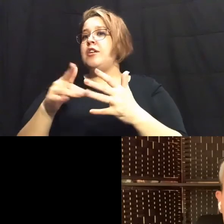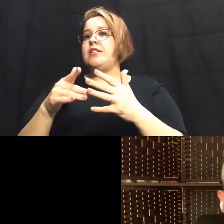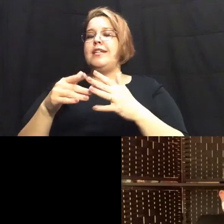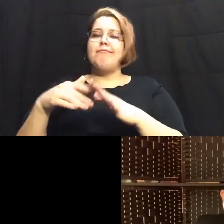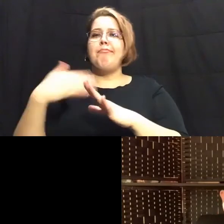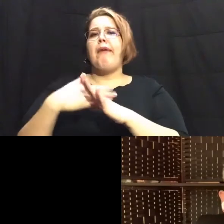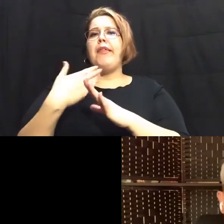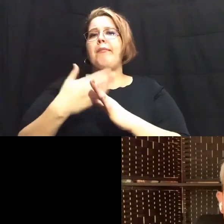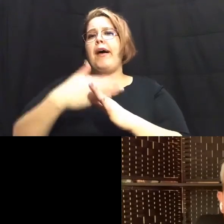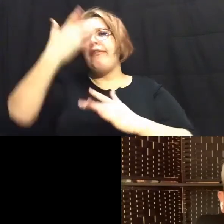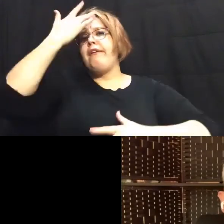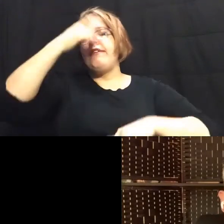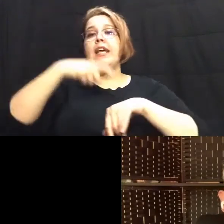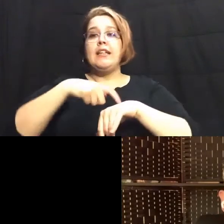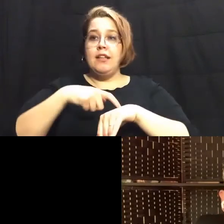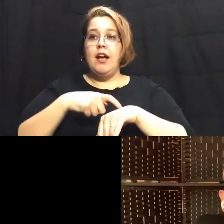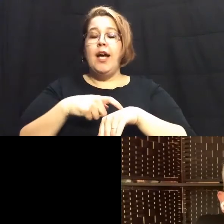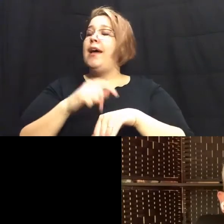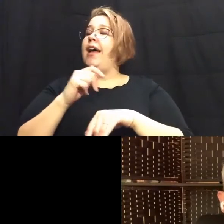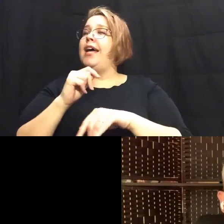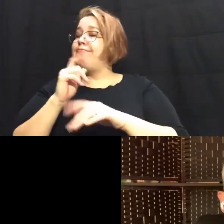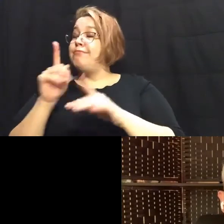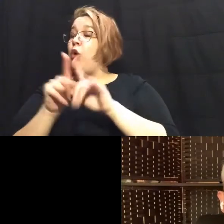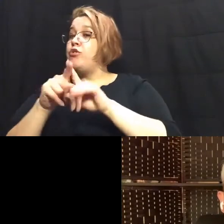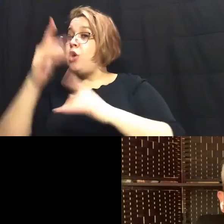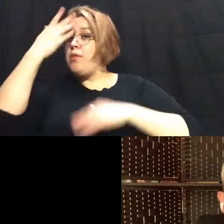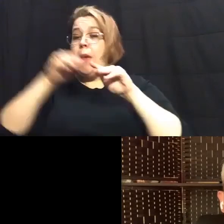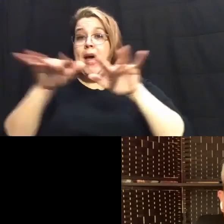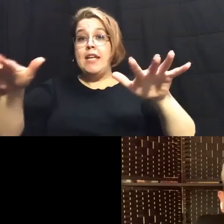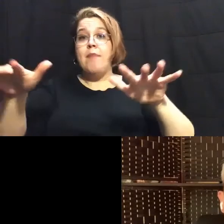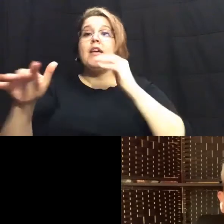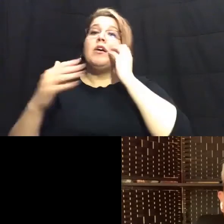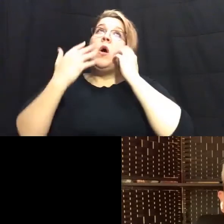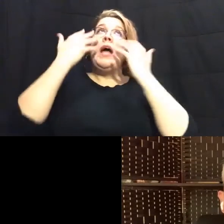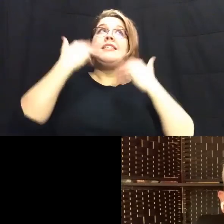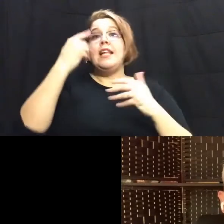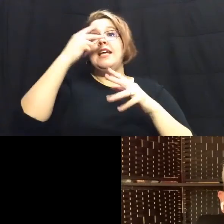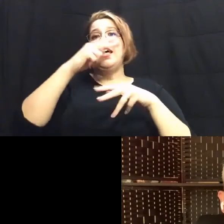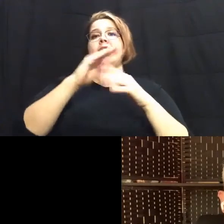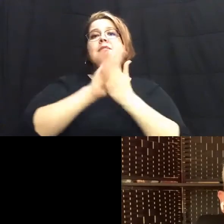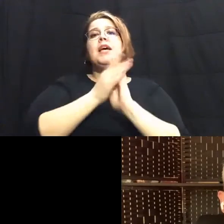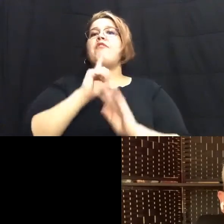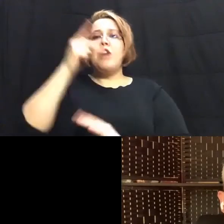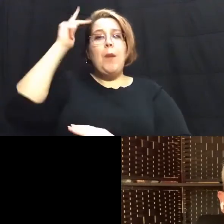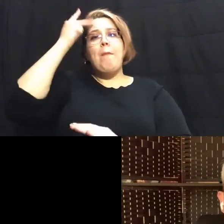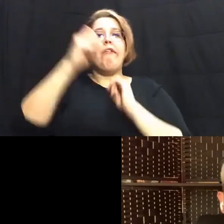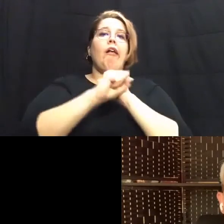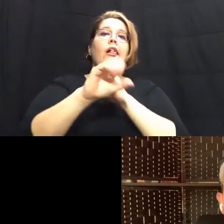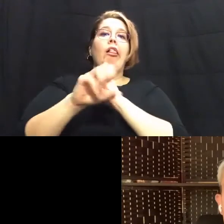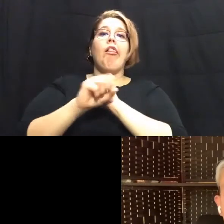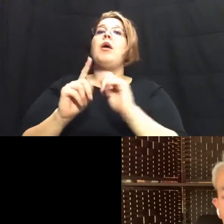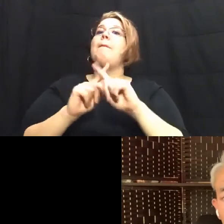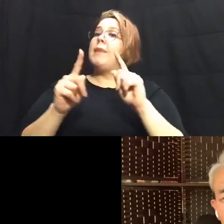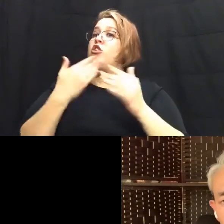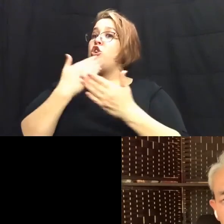in addition to when we're in the middle of pandemic it is unfortunate it's been politicized but there's great logic and medical science behind mask wearing